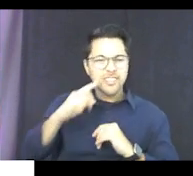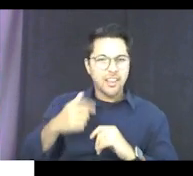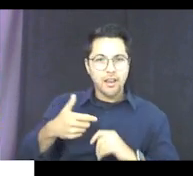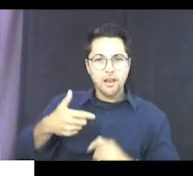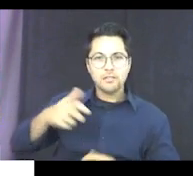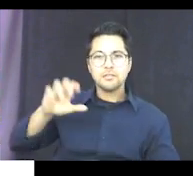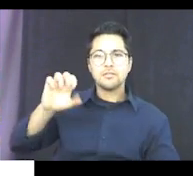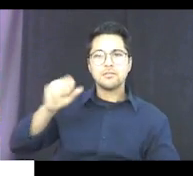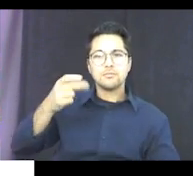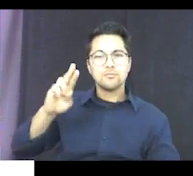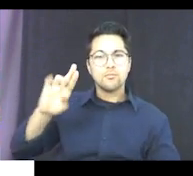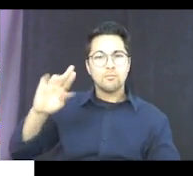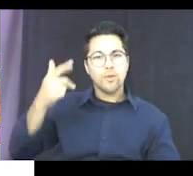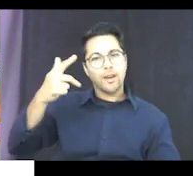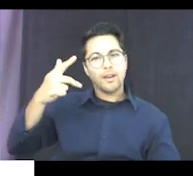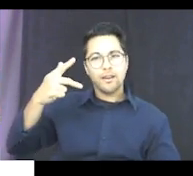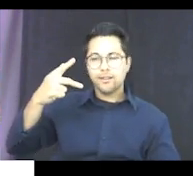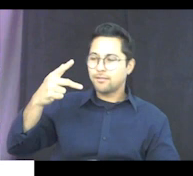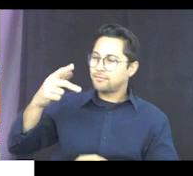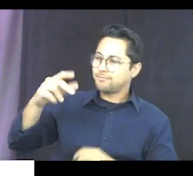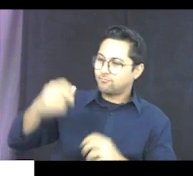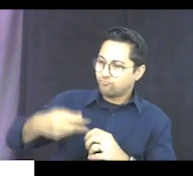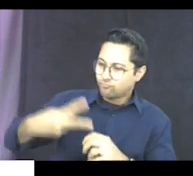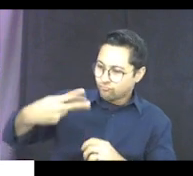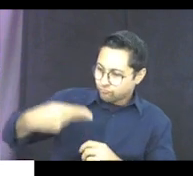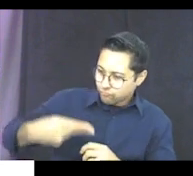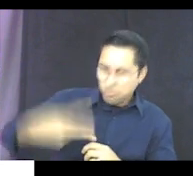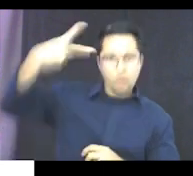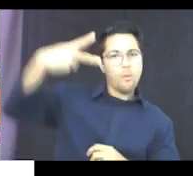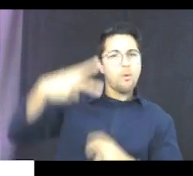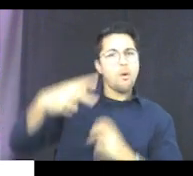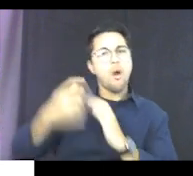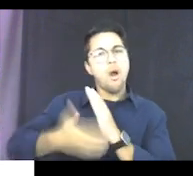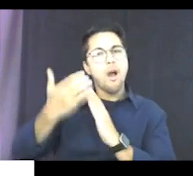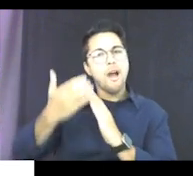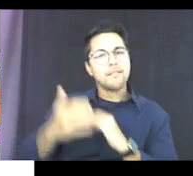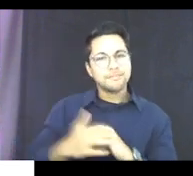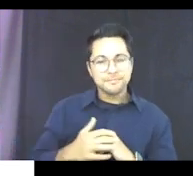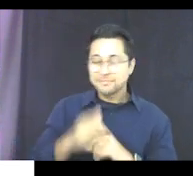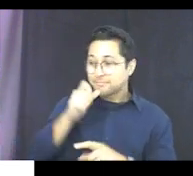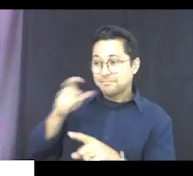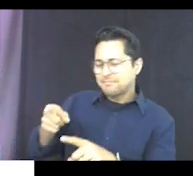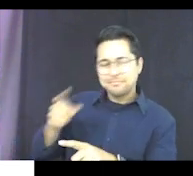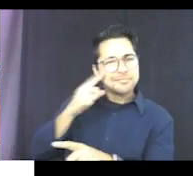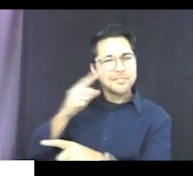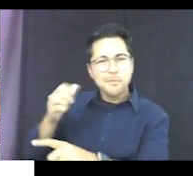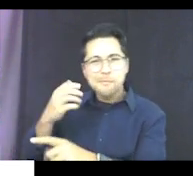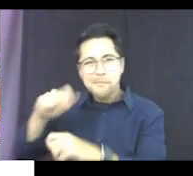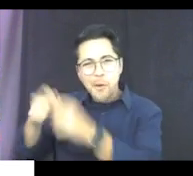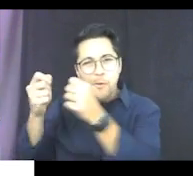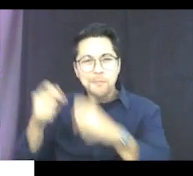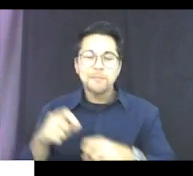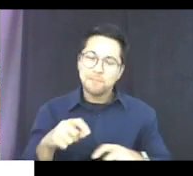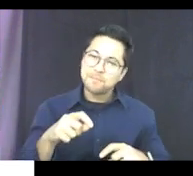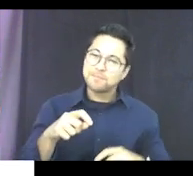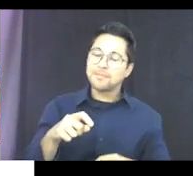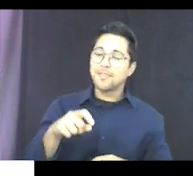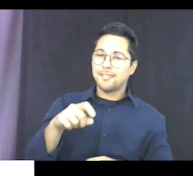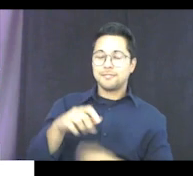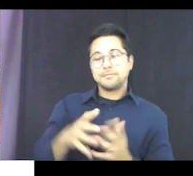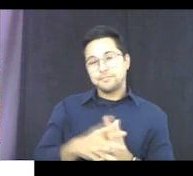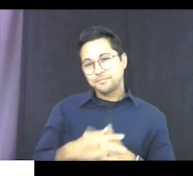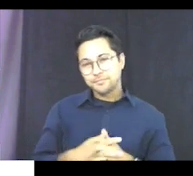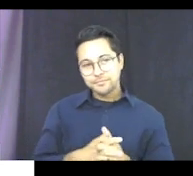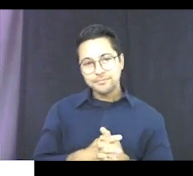oops, spring right back open after, not that one because it's broke, but spring right back open.